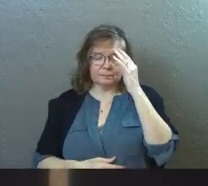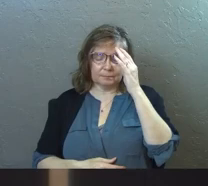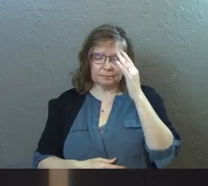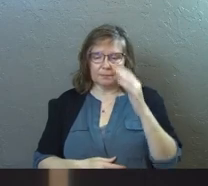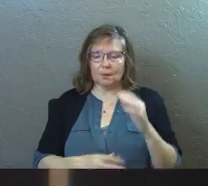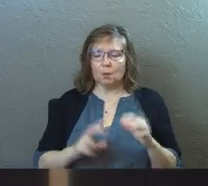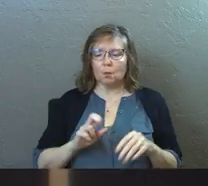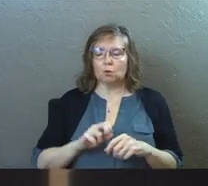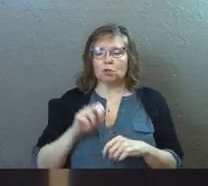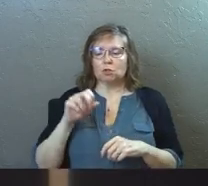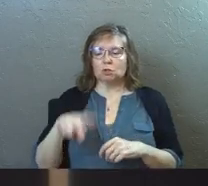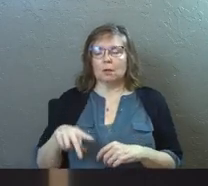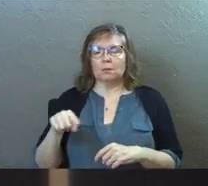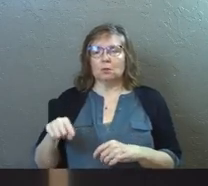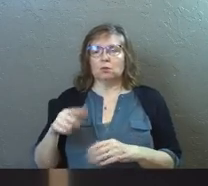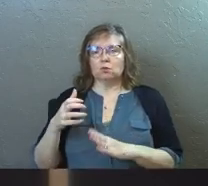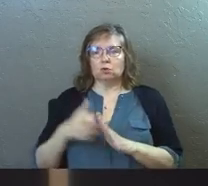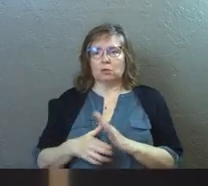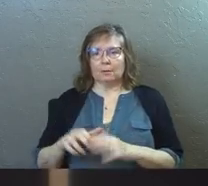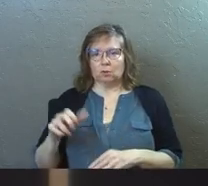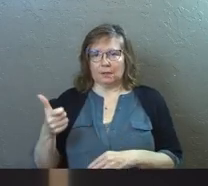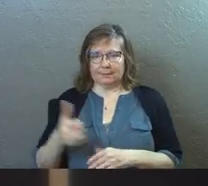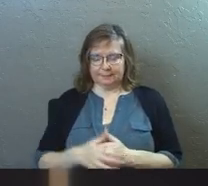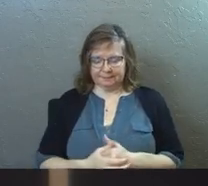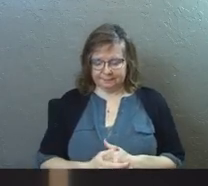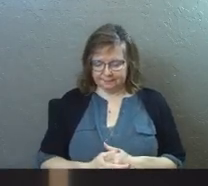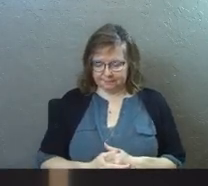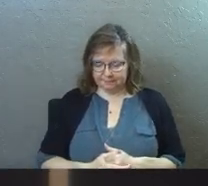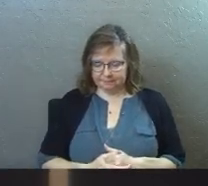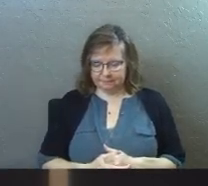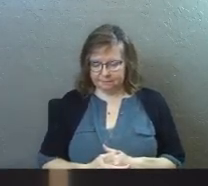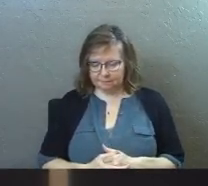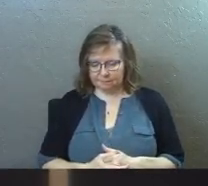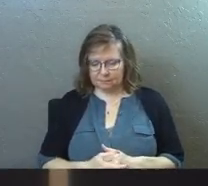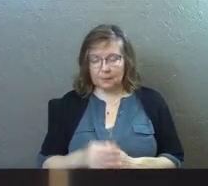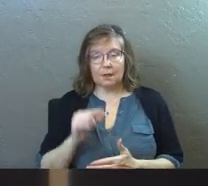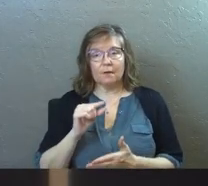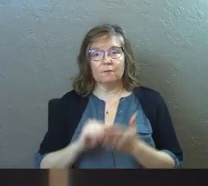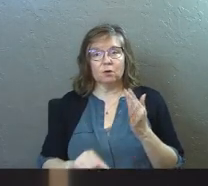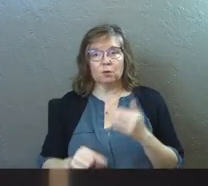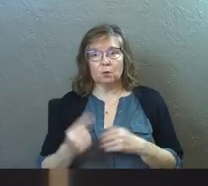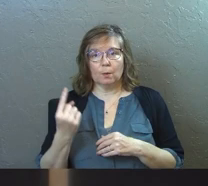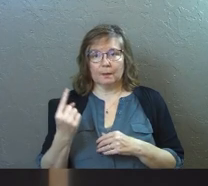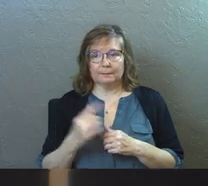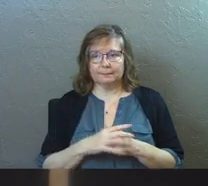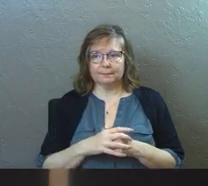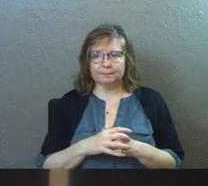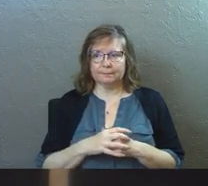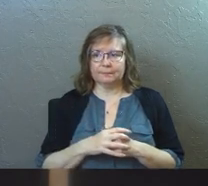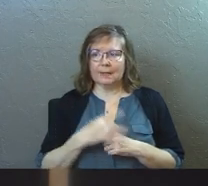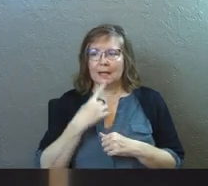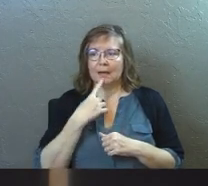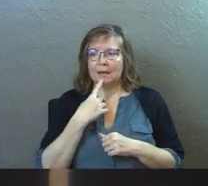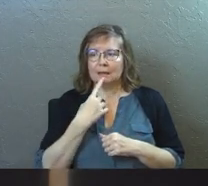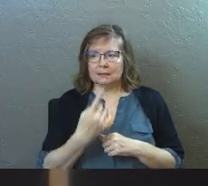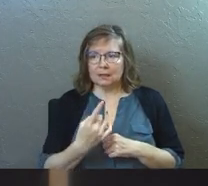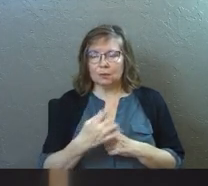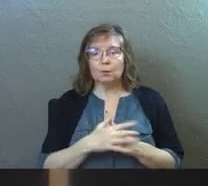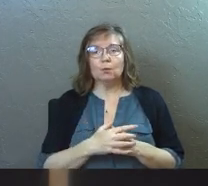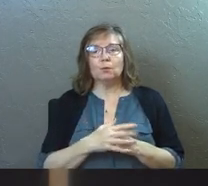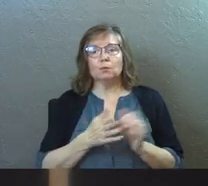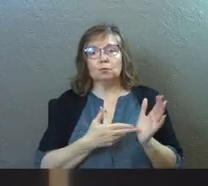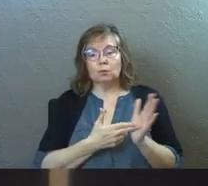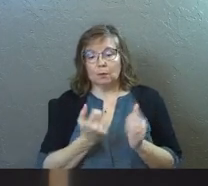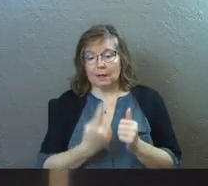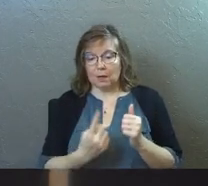So we're going to jump into chapter 10, verse one. I tell you the truth, Jesus said,